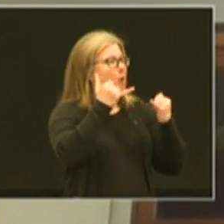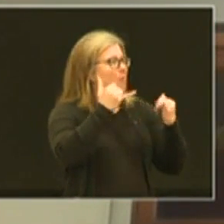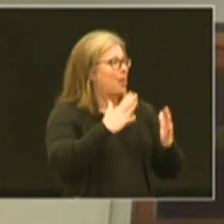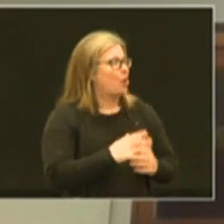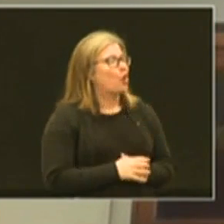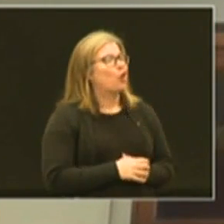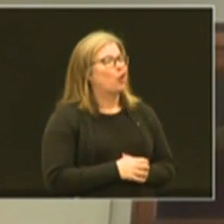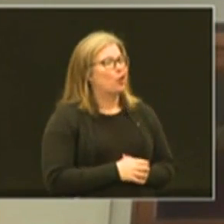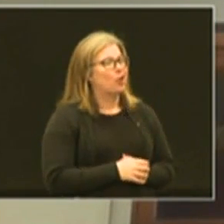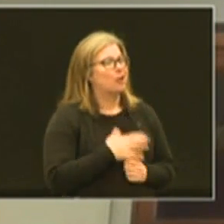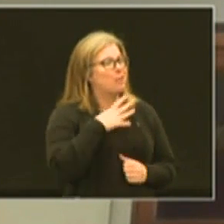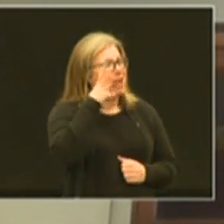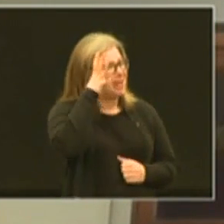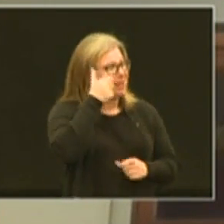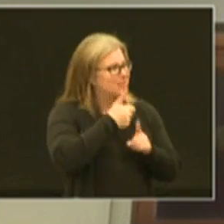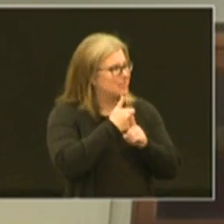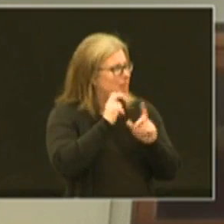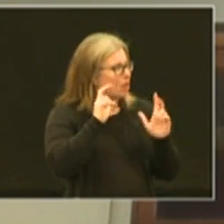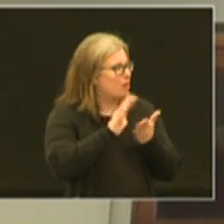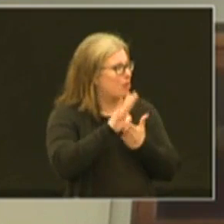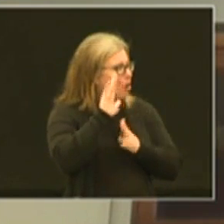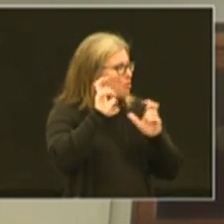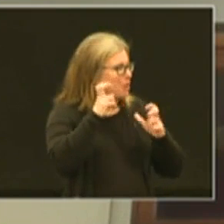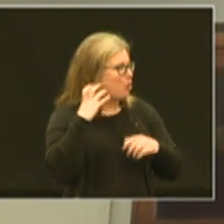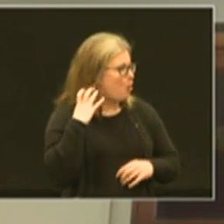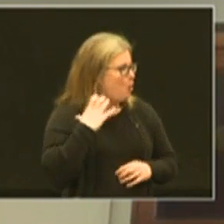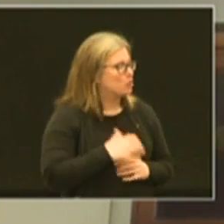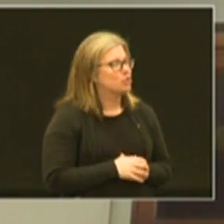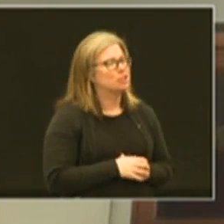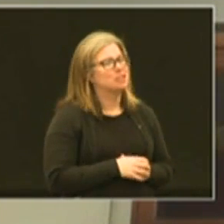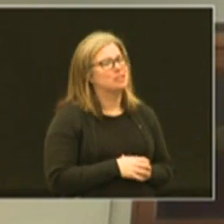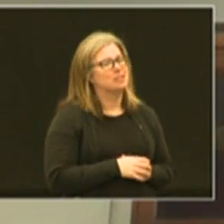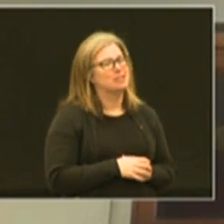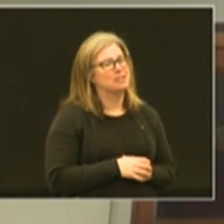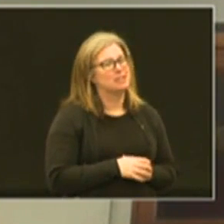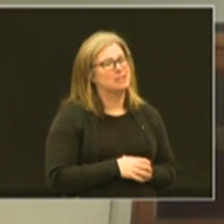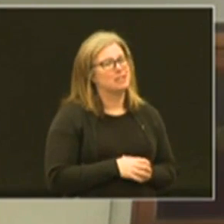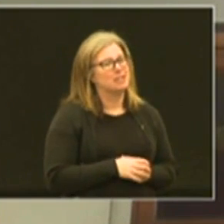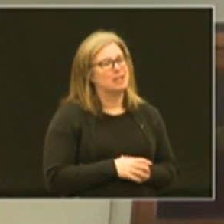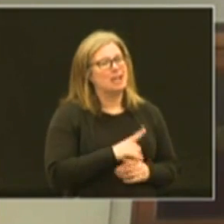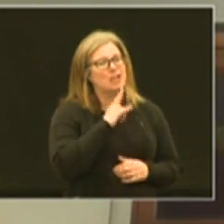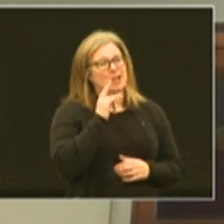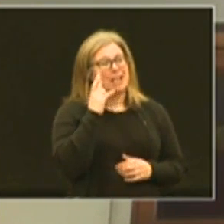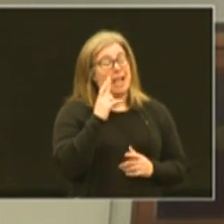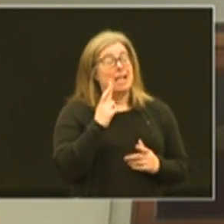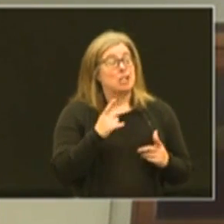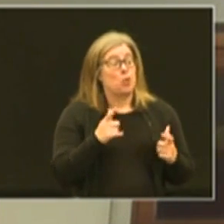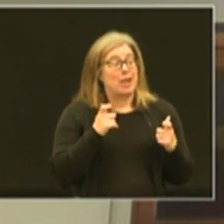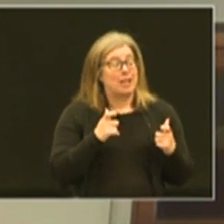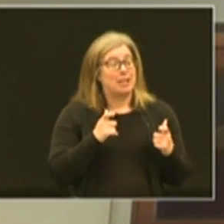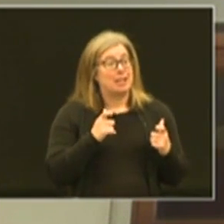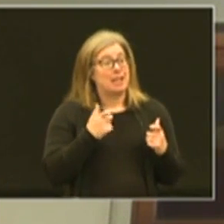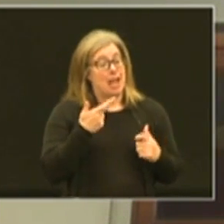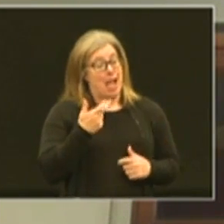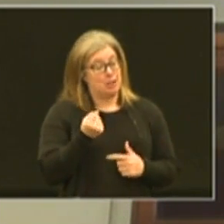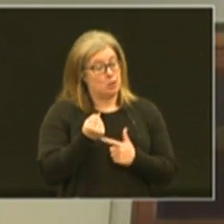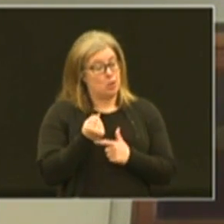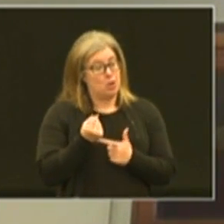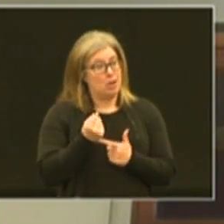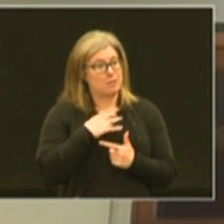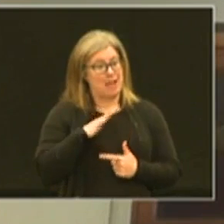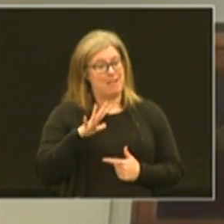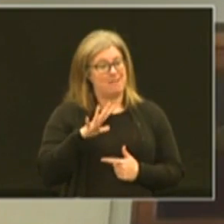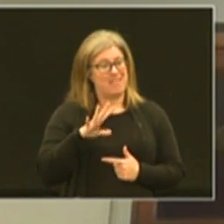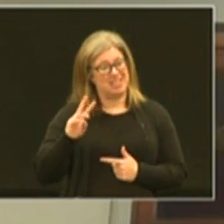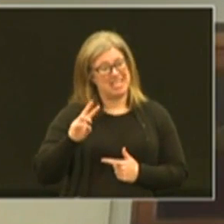player my dad was a college basketball coach and i realized quickly that being in high school i was about